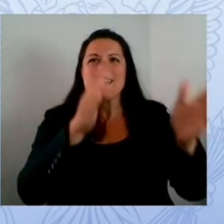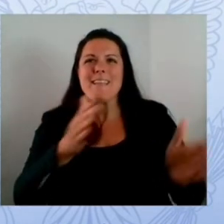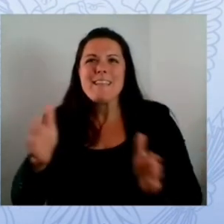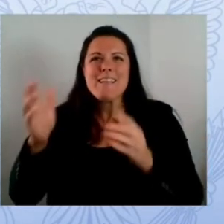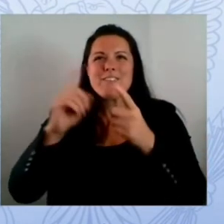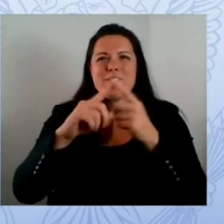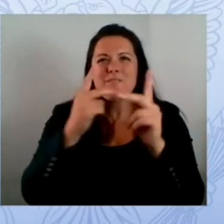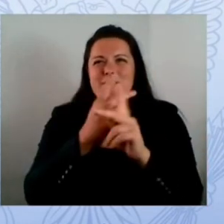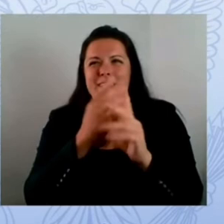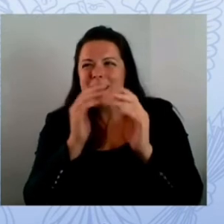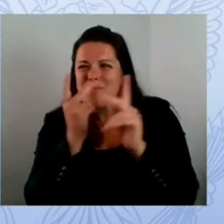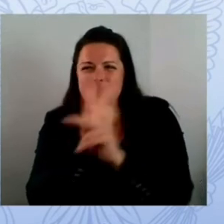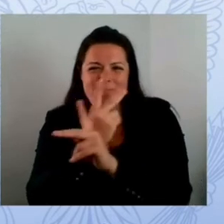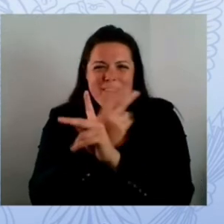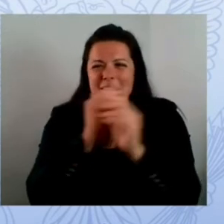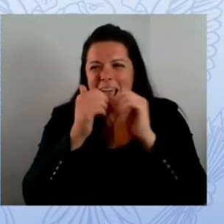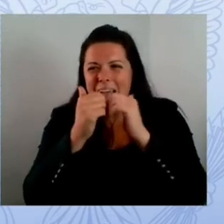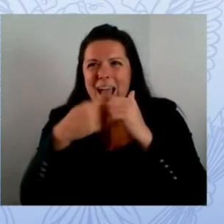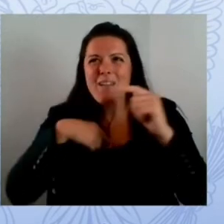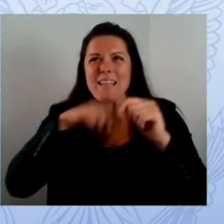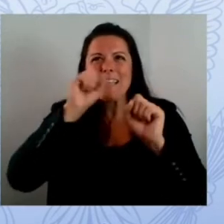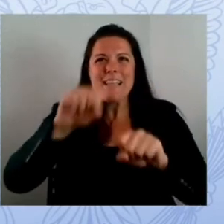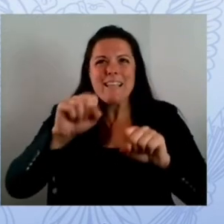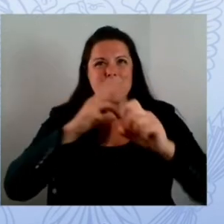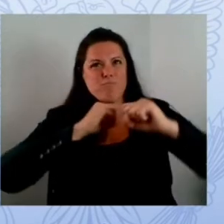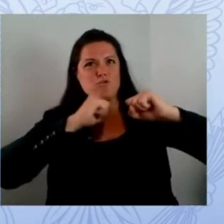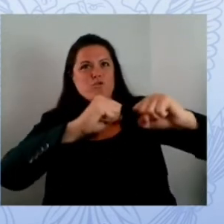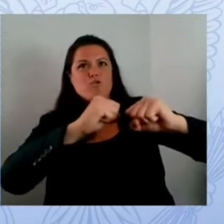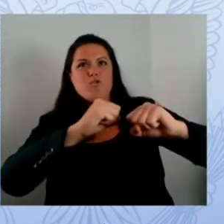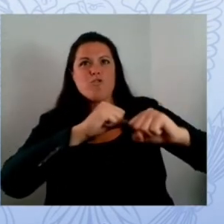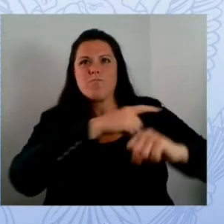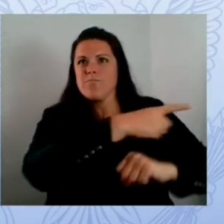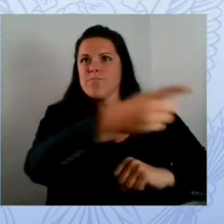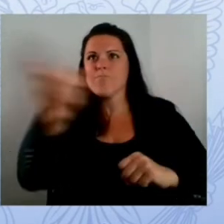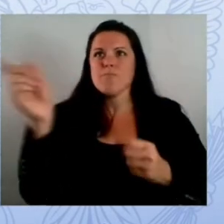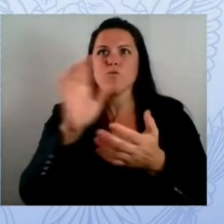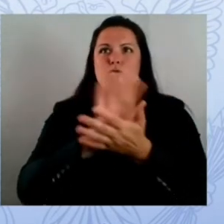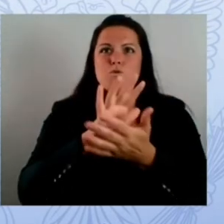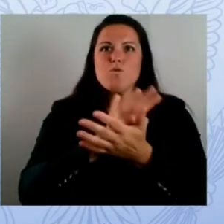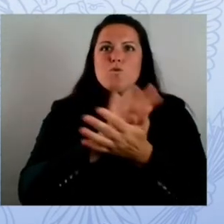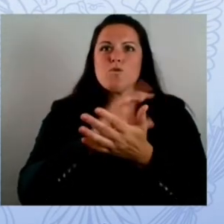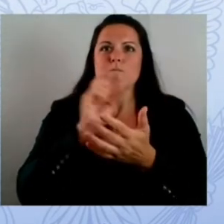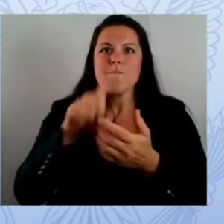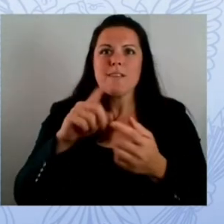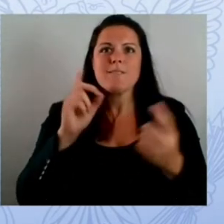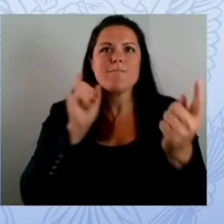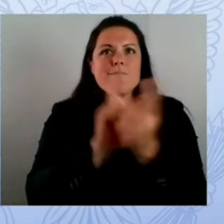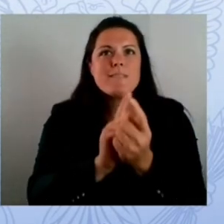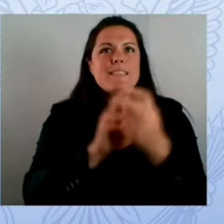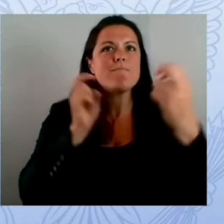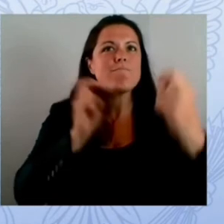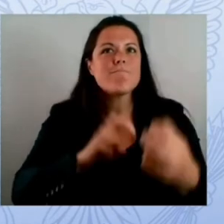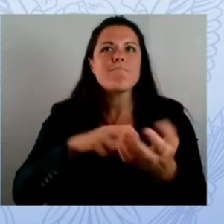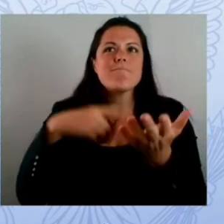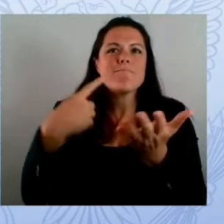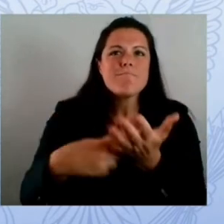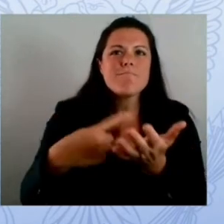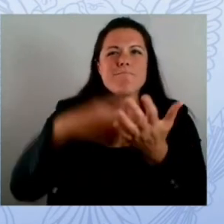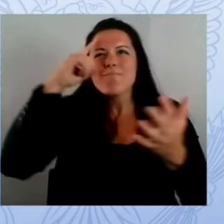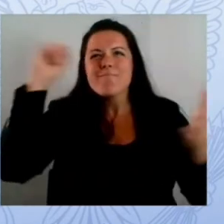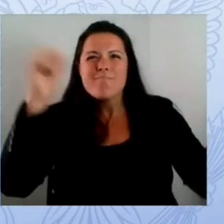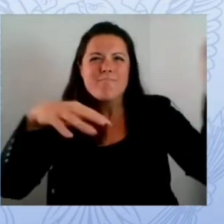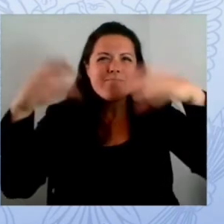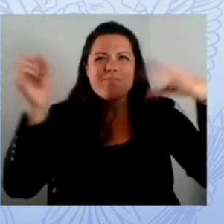going to stop but we know what to do and it's up to us to prepare ourselves support districts to prepare for this to respond to and to recover